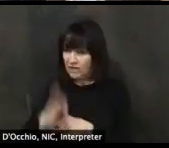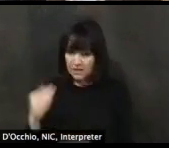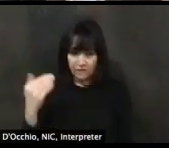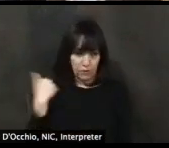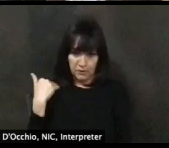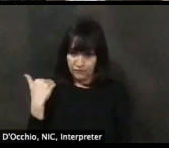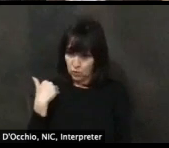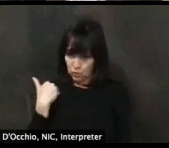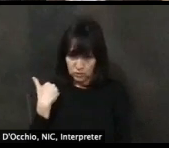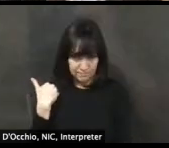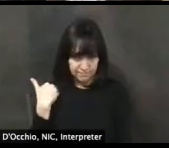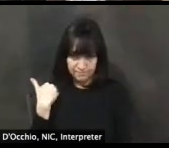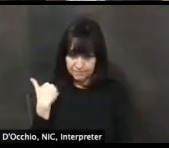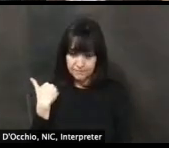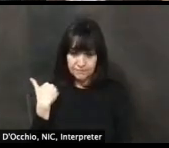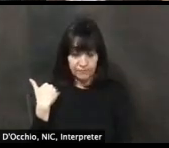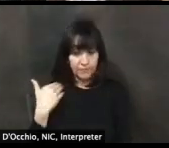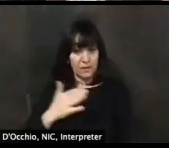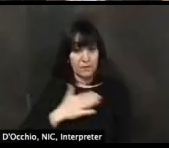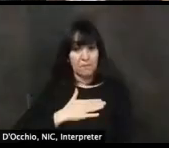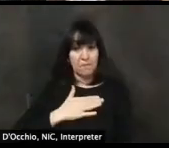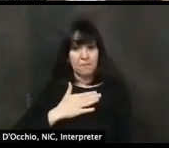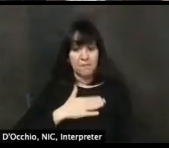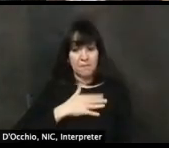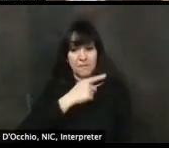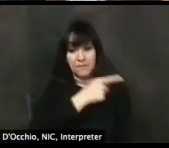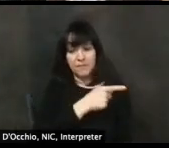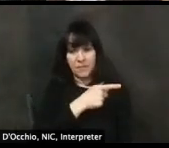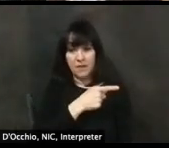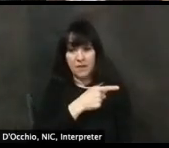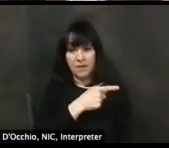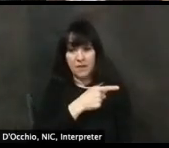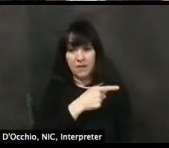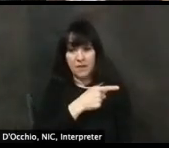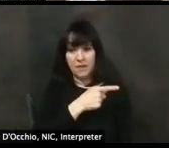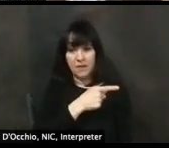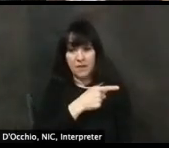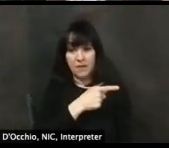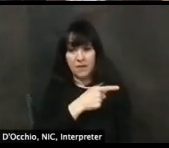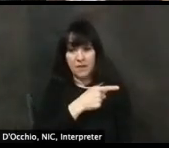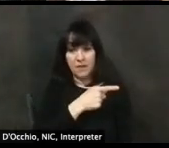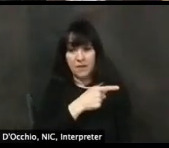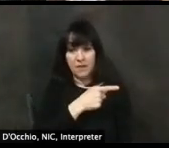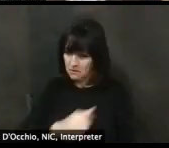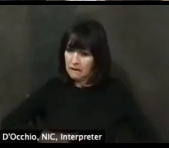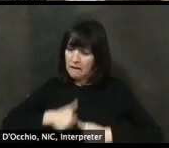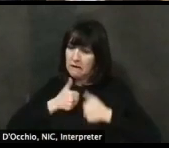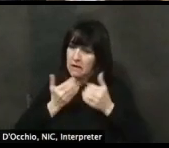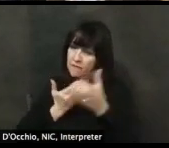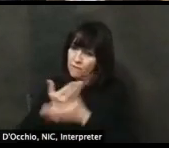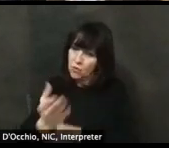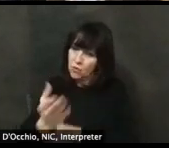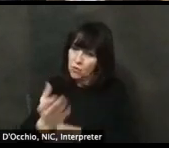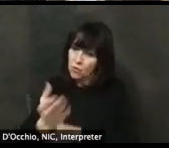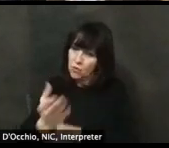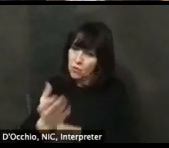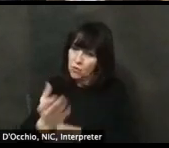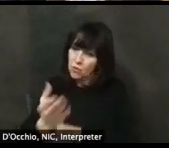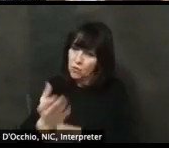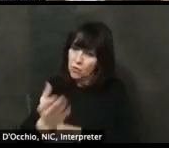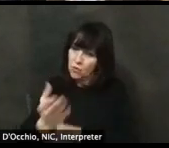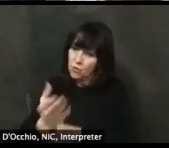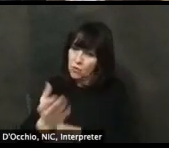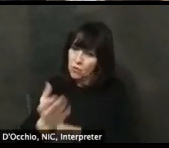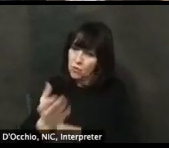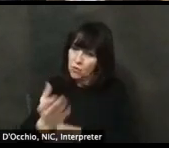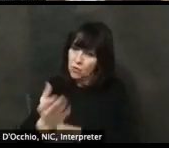teenager, the pandemic, Spanish flu in Philadelphia, and vividly recall the stories of similarities, uh, what